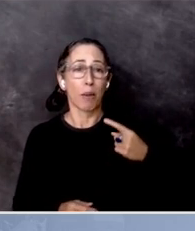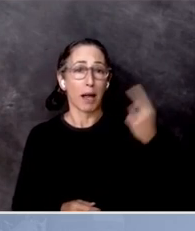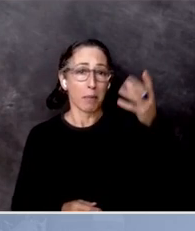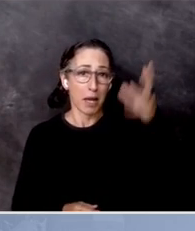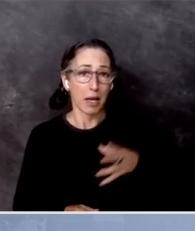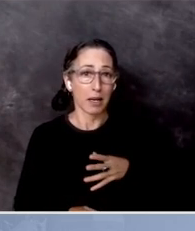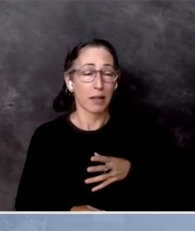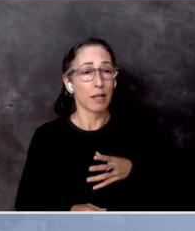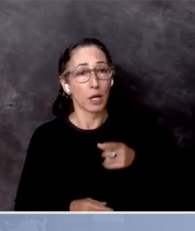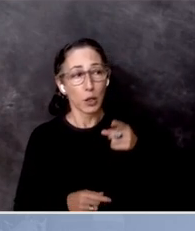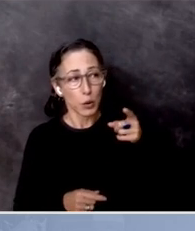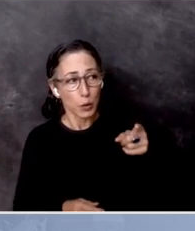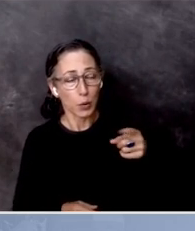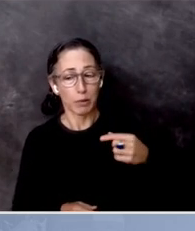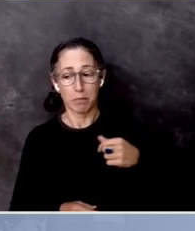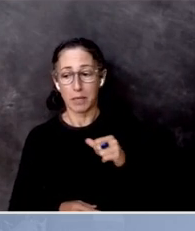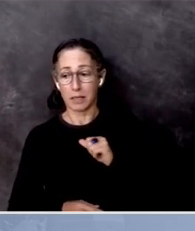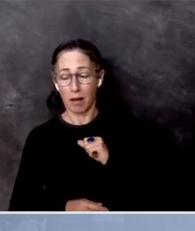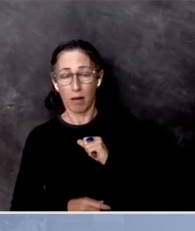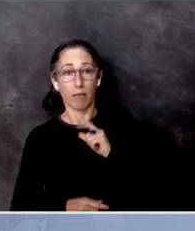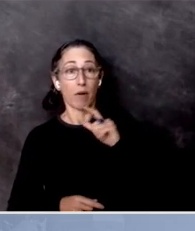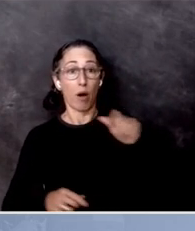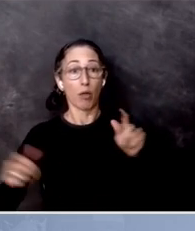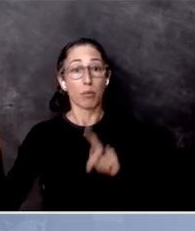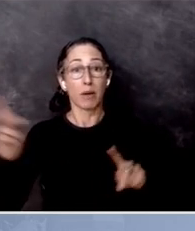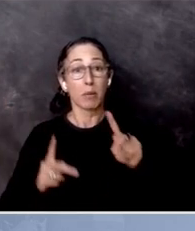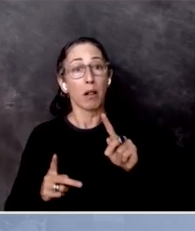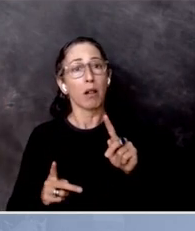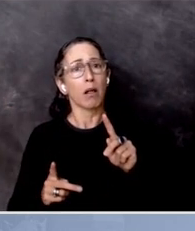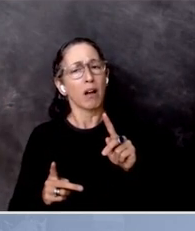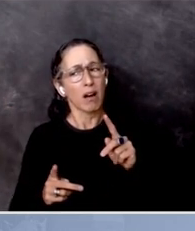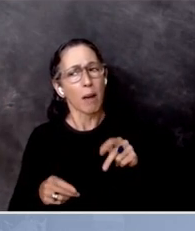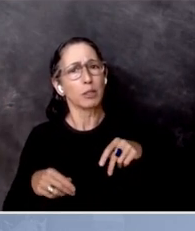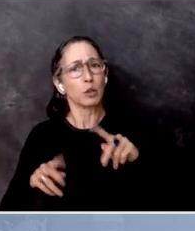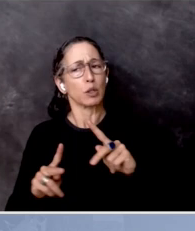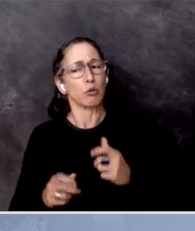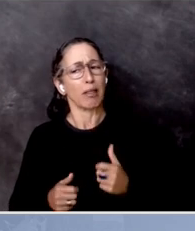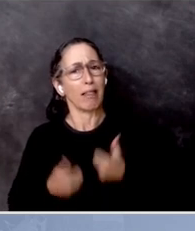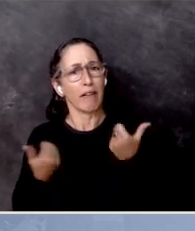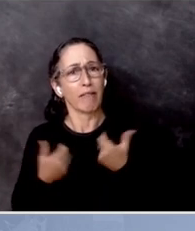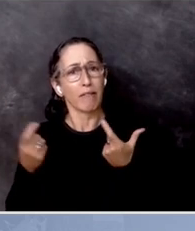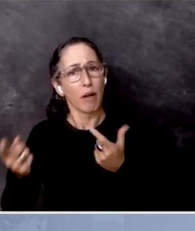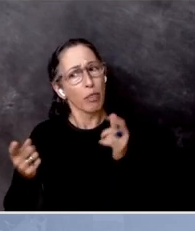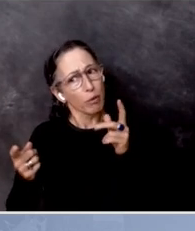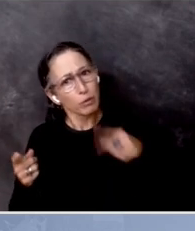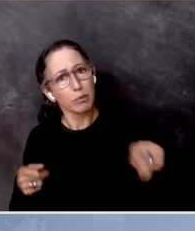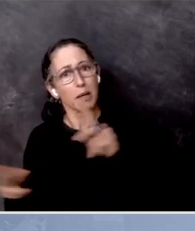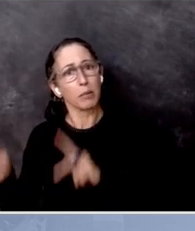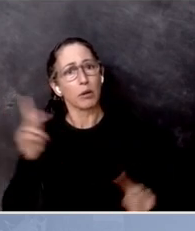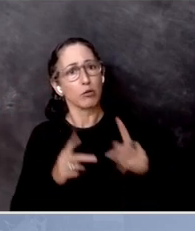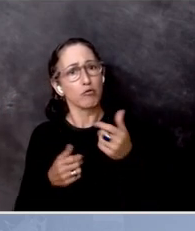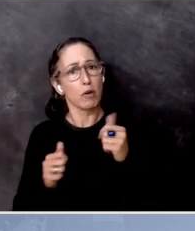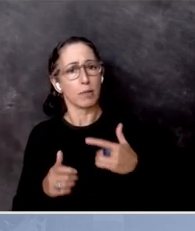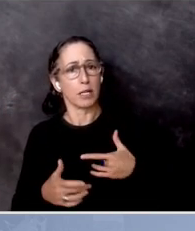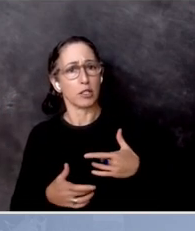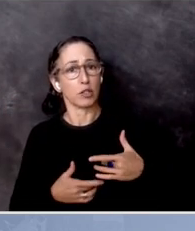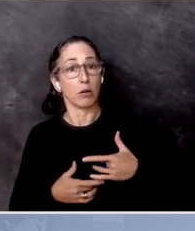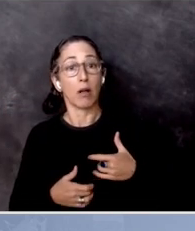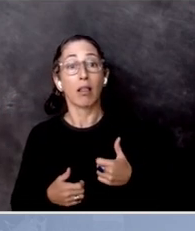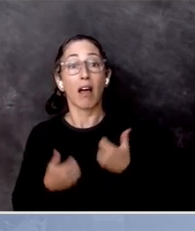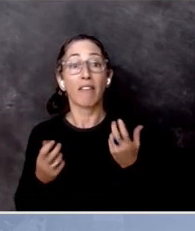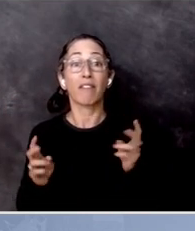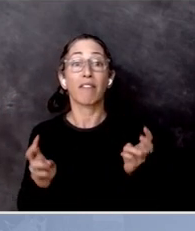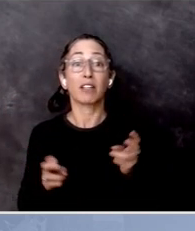the congressmen have had in terms of living life to see little things. Those are the people who are trying to be concerned because their life is short. And if you're